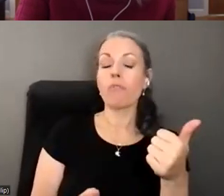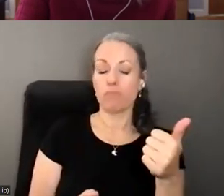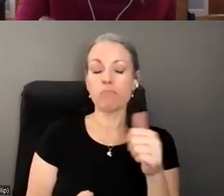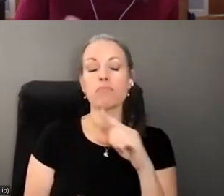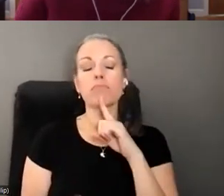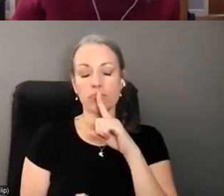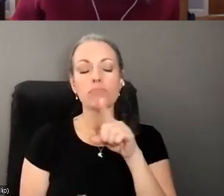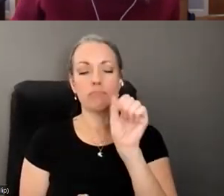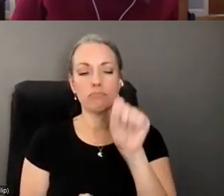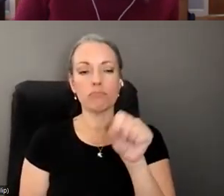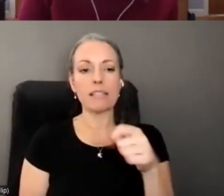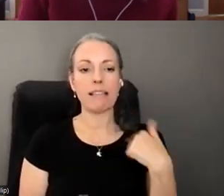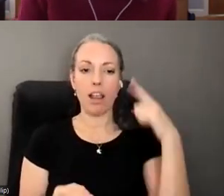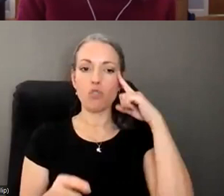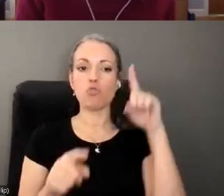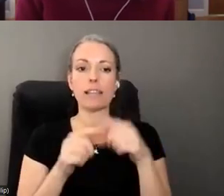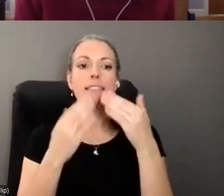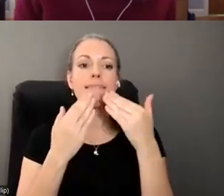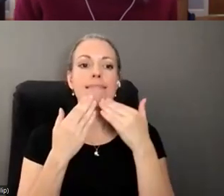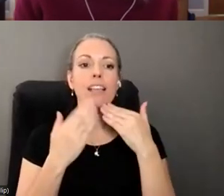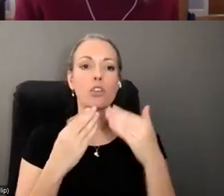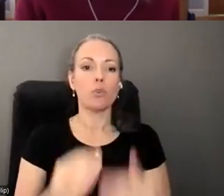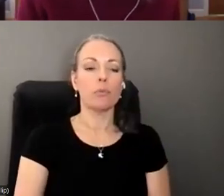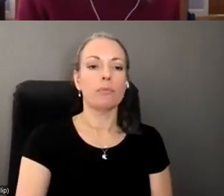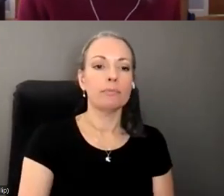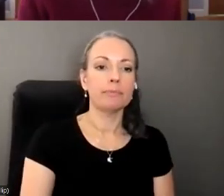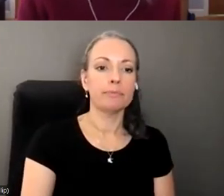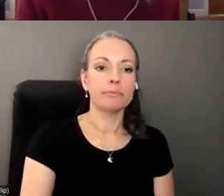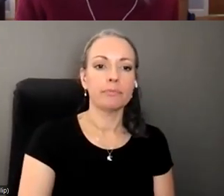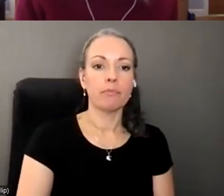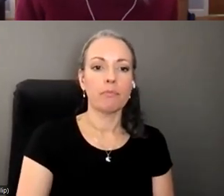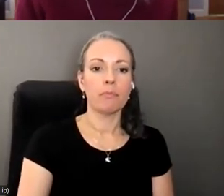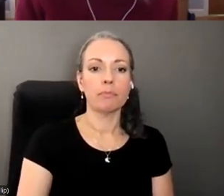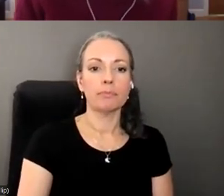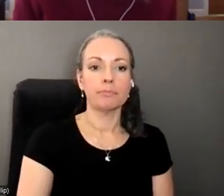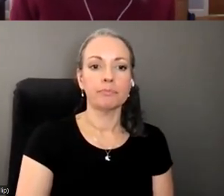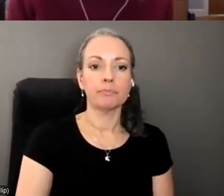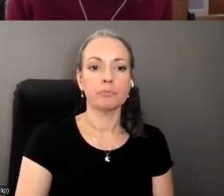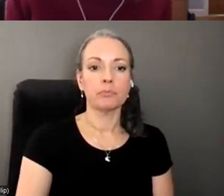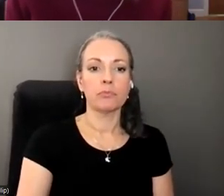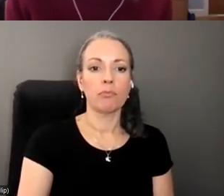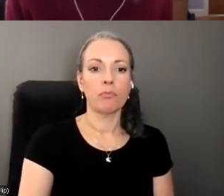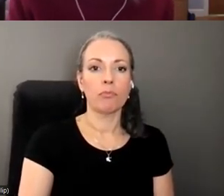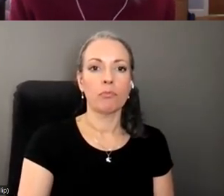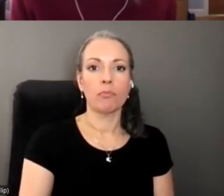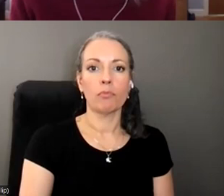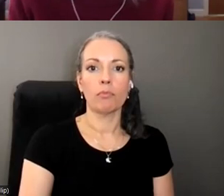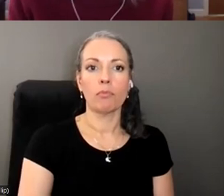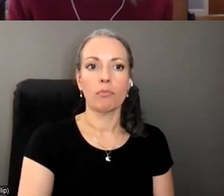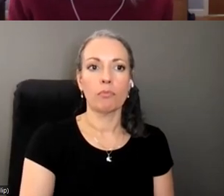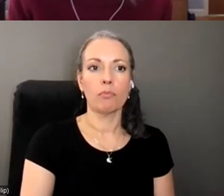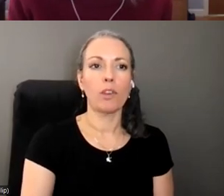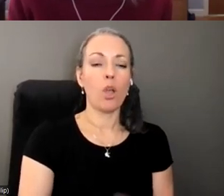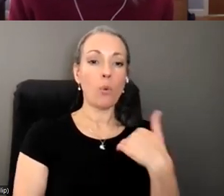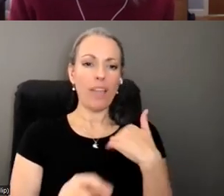I agree. And, and thank you, Sarah. So lots to consider for future efforts as, as mentioned, what we'll be taking back. Um, we have about